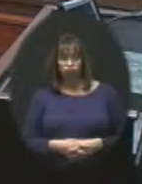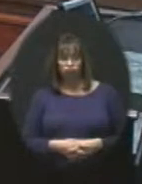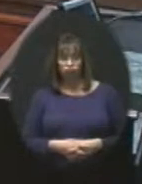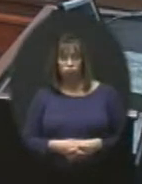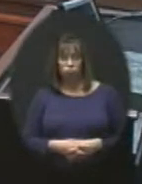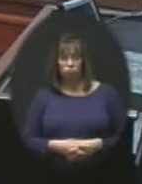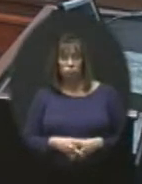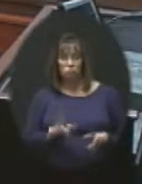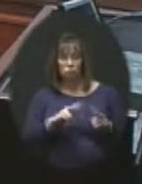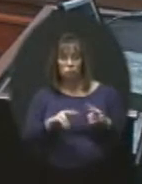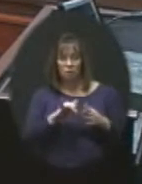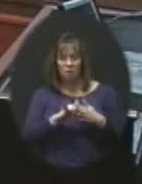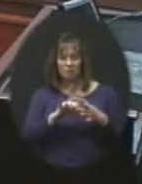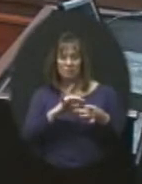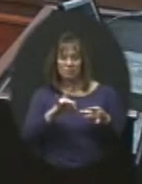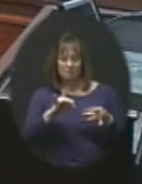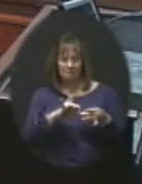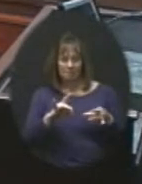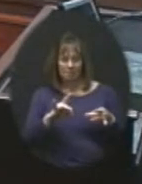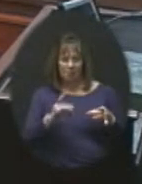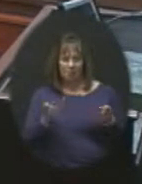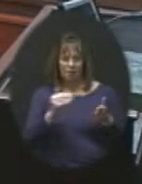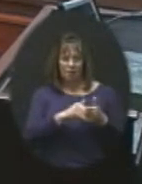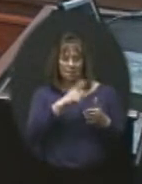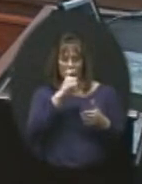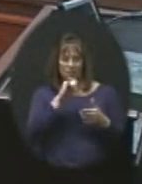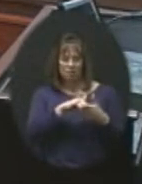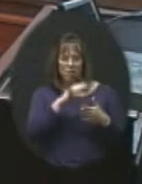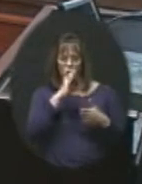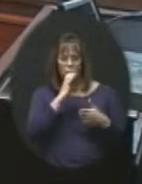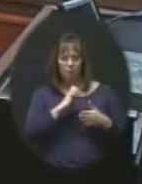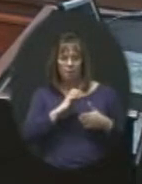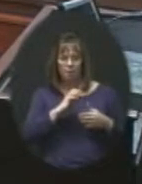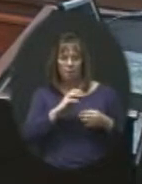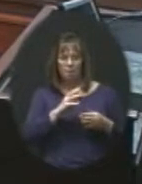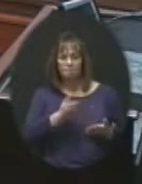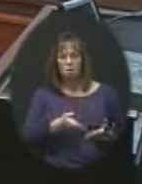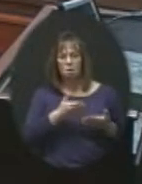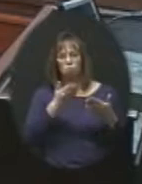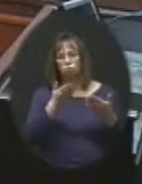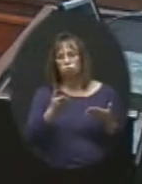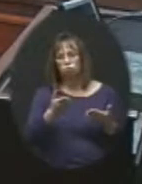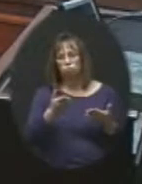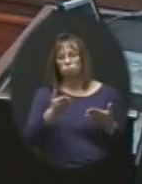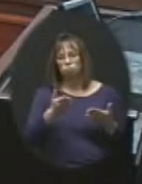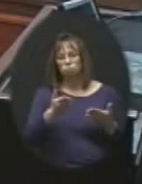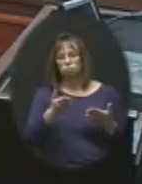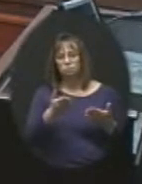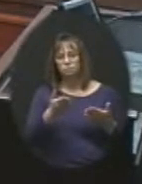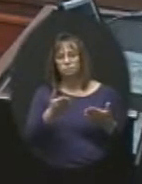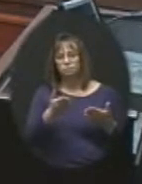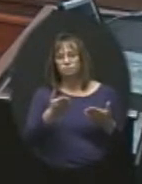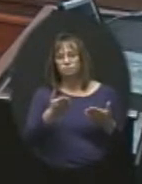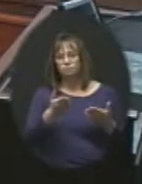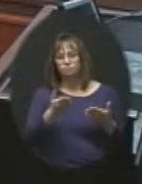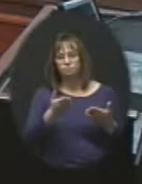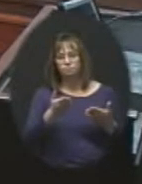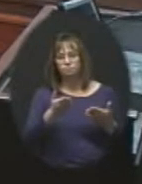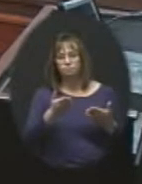So looking at that statement, again, because that will be motion, I lost my notes more.